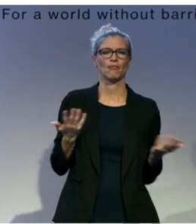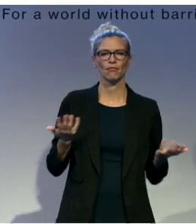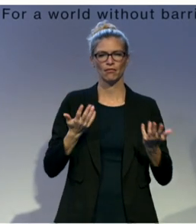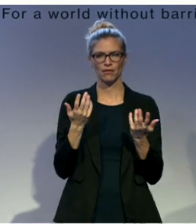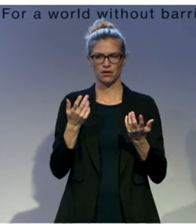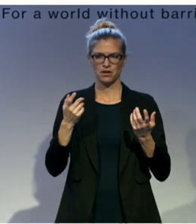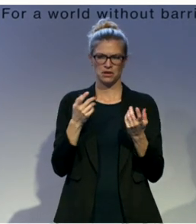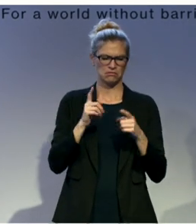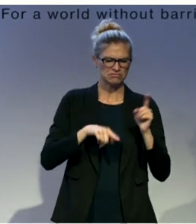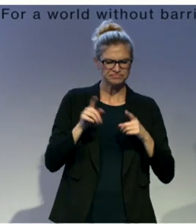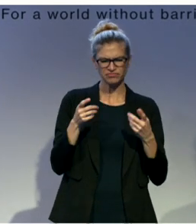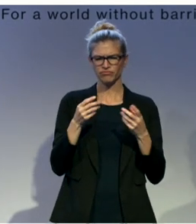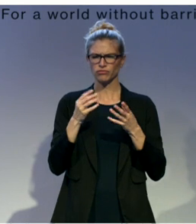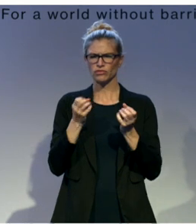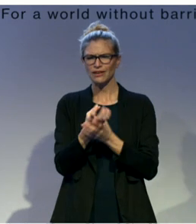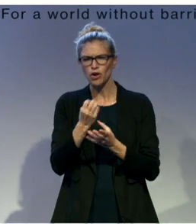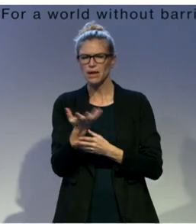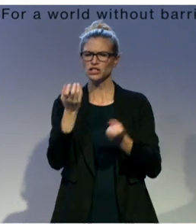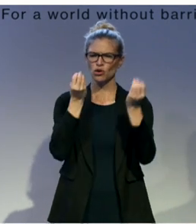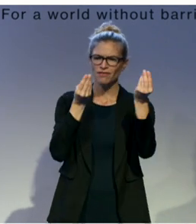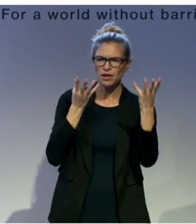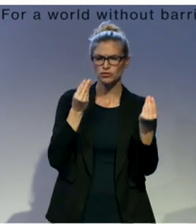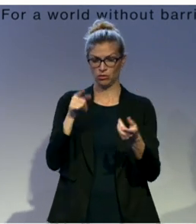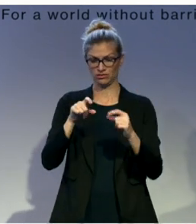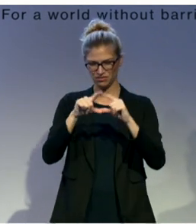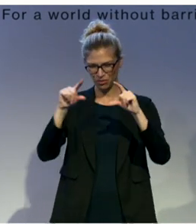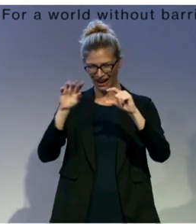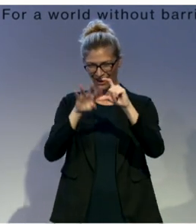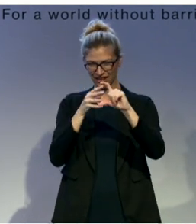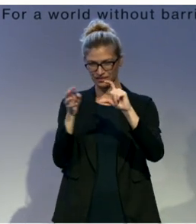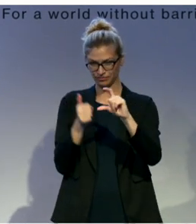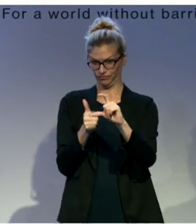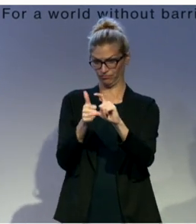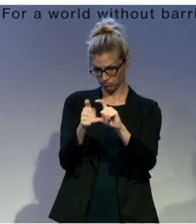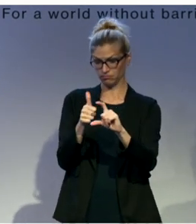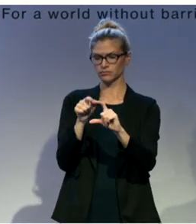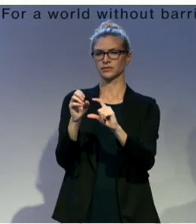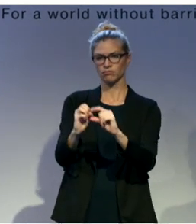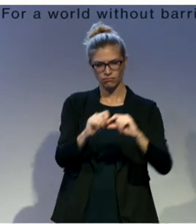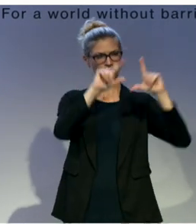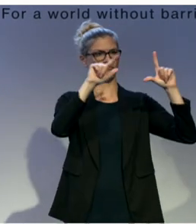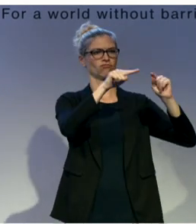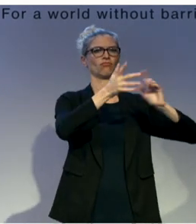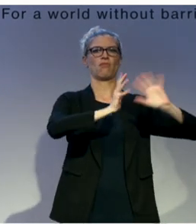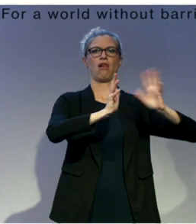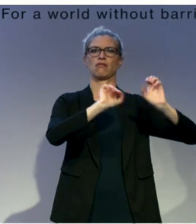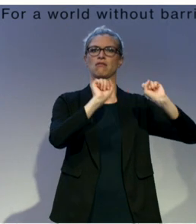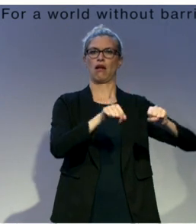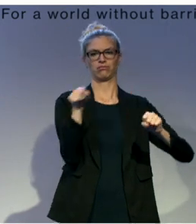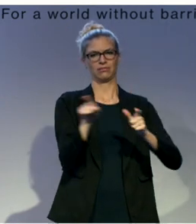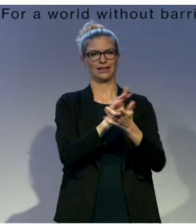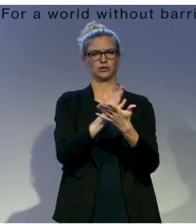information. You scan that and you immediately receive a pre-recorded sign language translation for that content.